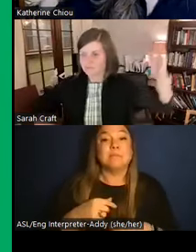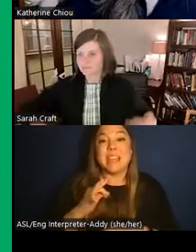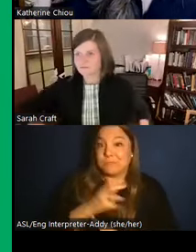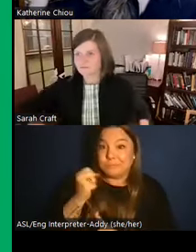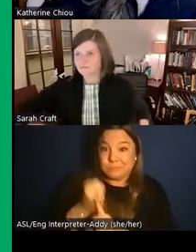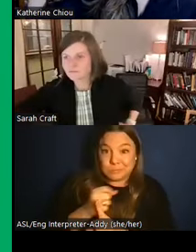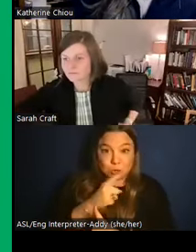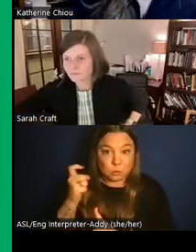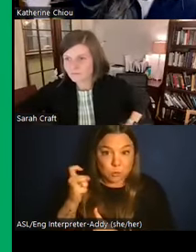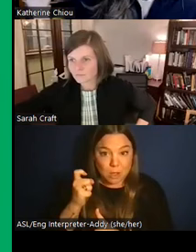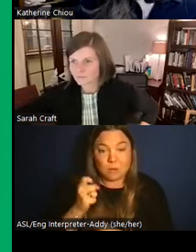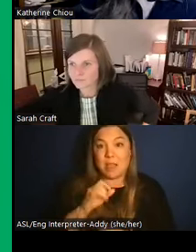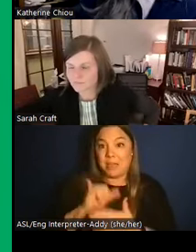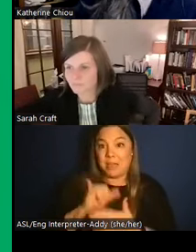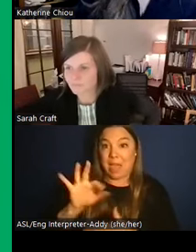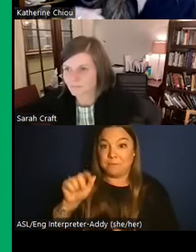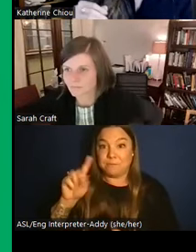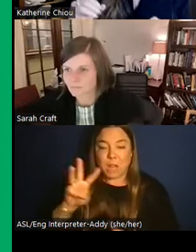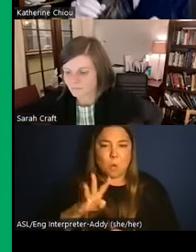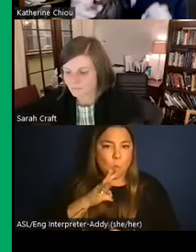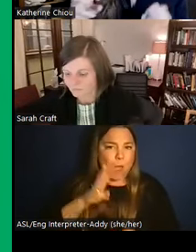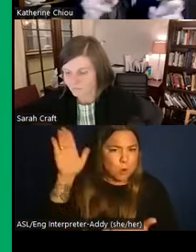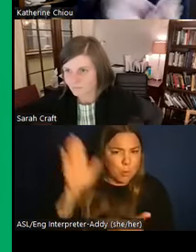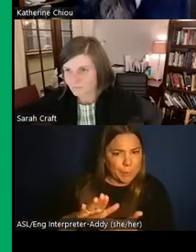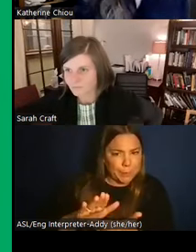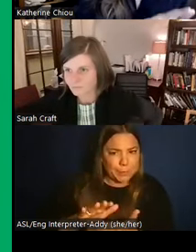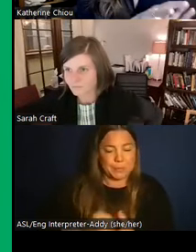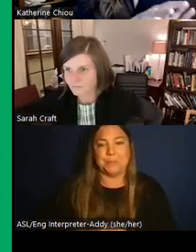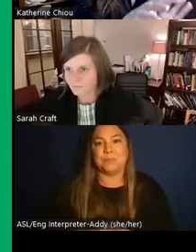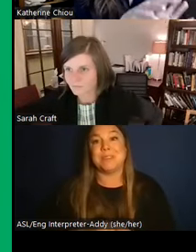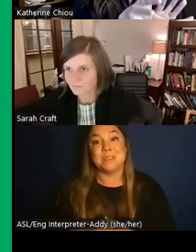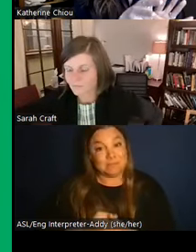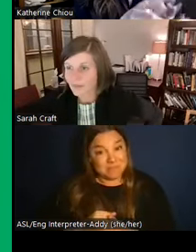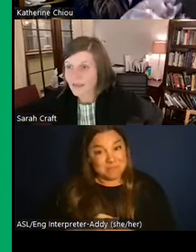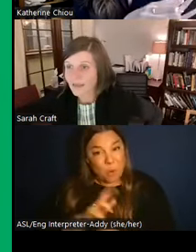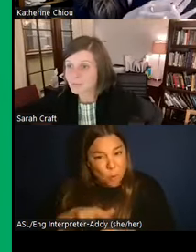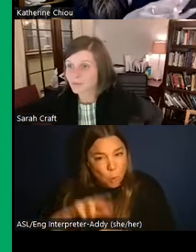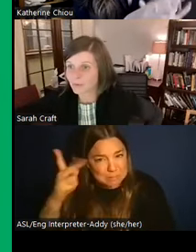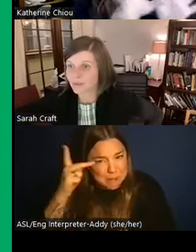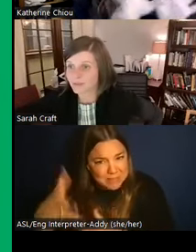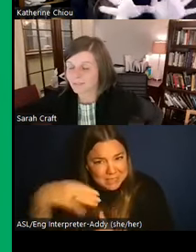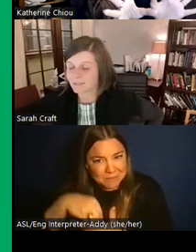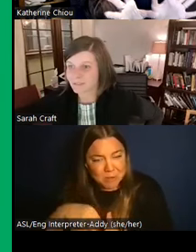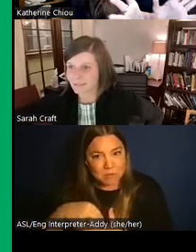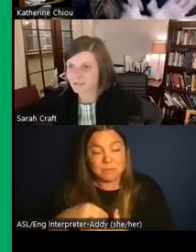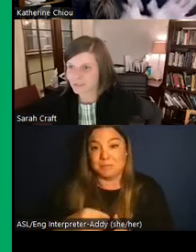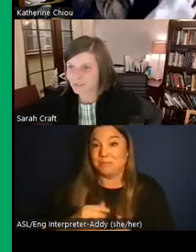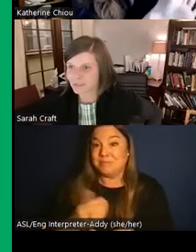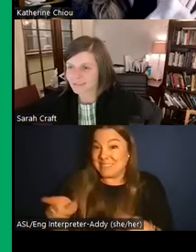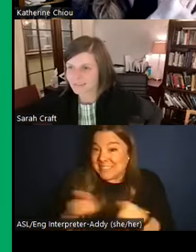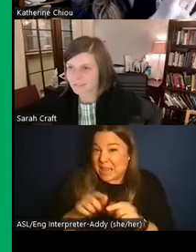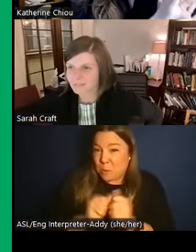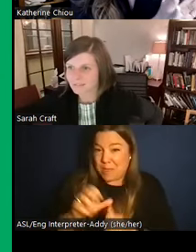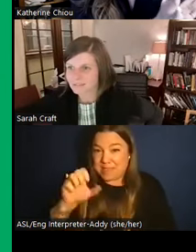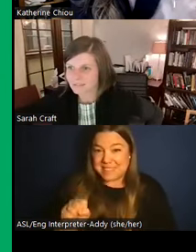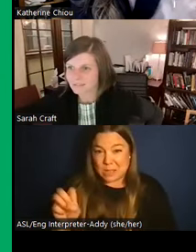immediately the water flow goes down, and you can imagine that politics becomes a big thing. We see this today in like the Southwest or the West in